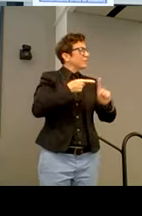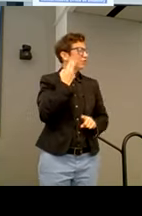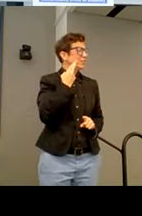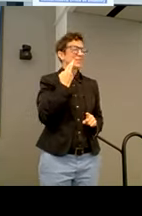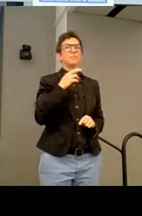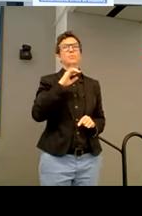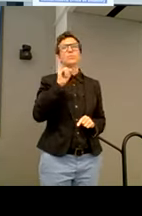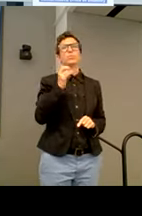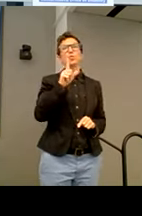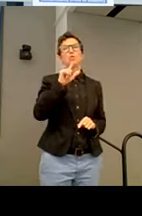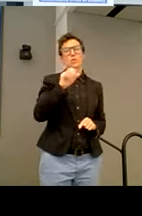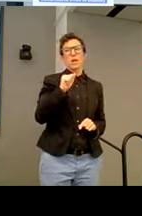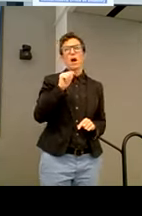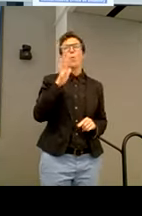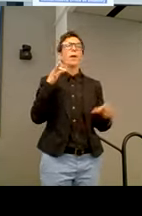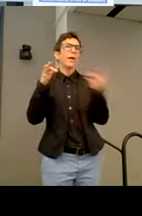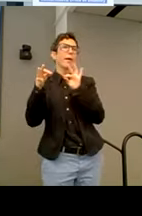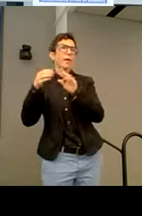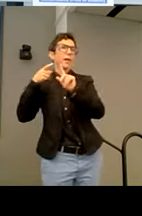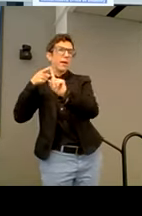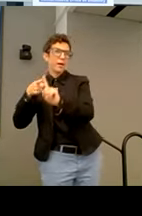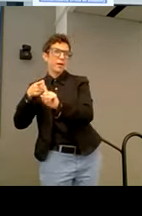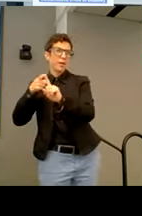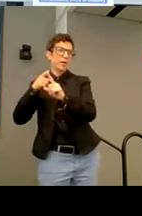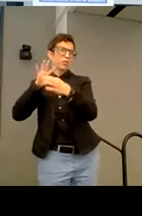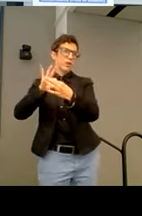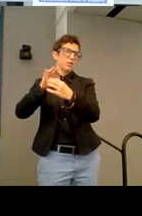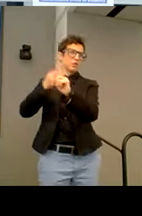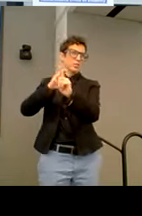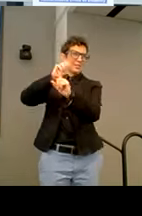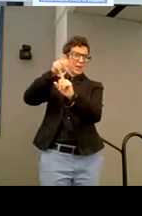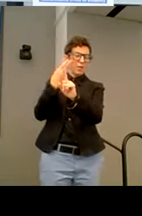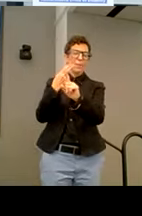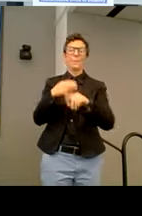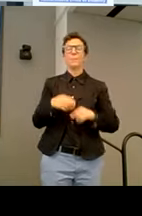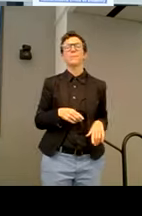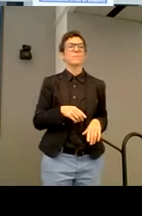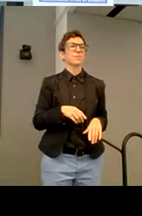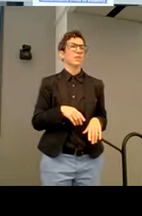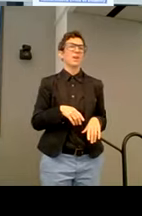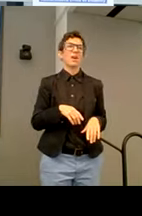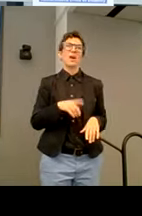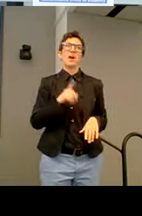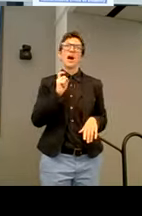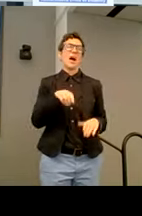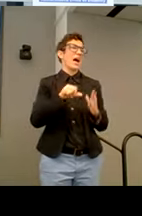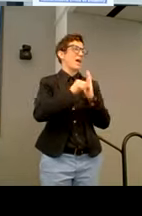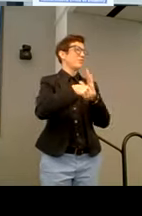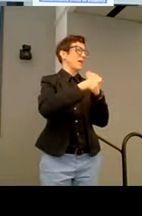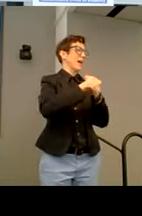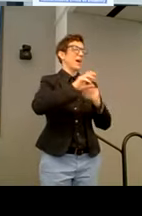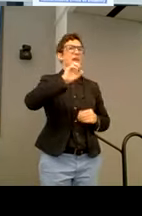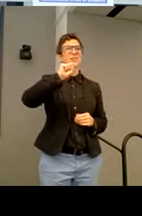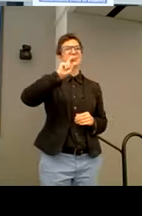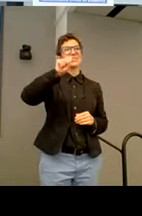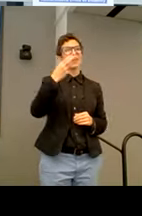Julia will, will, um, speak on regarding Sarah, but I really need to add that. I thought she was